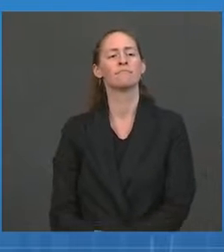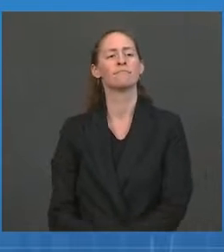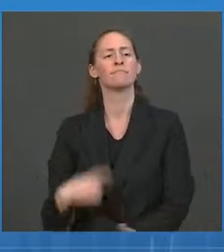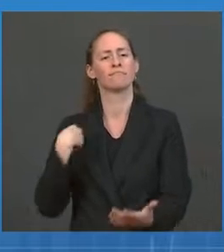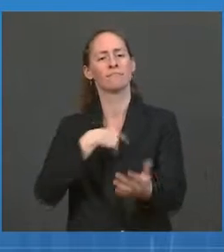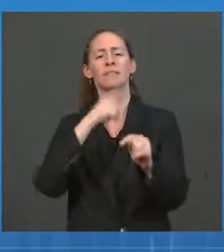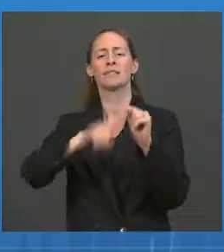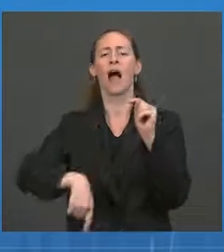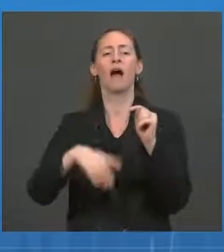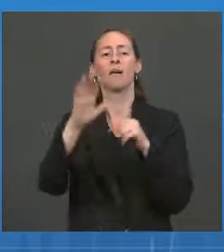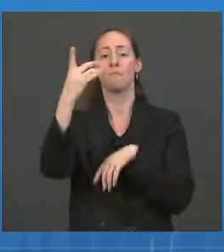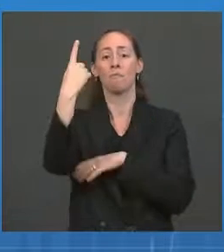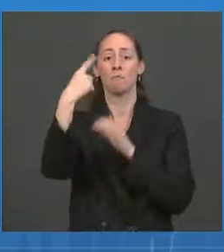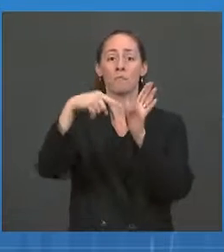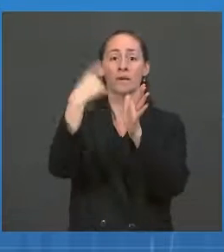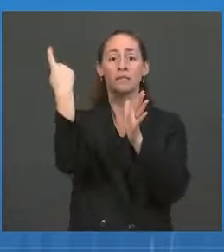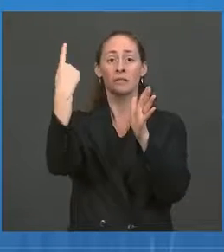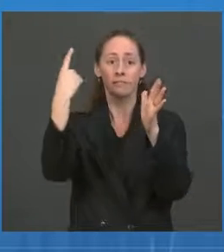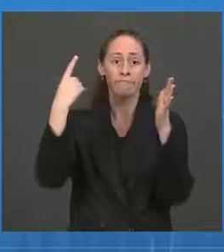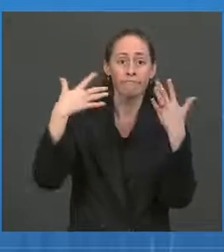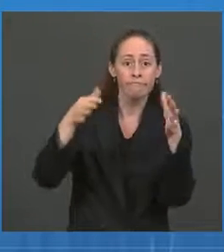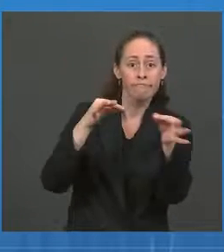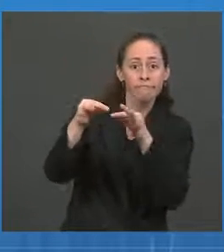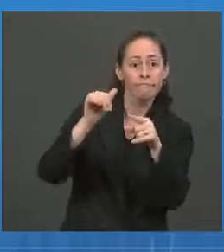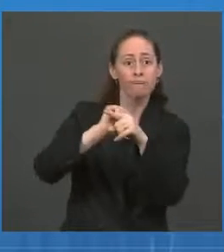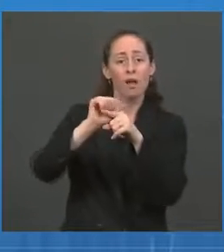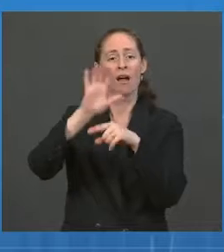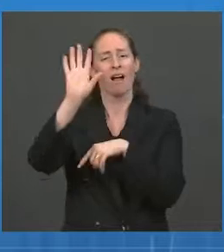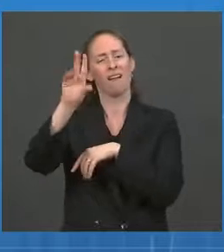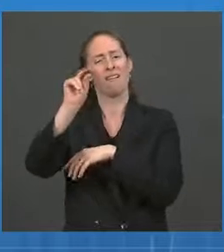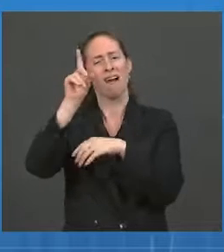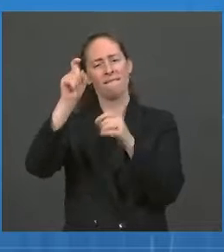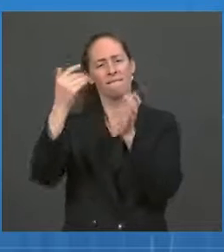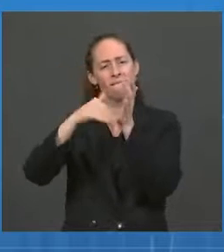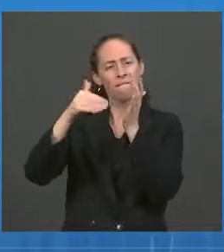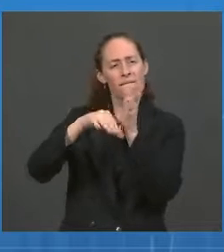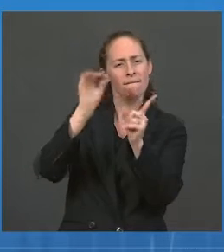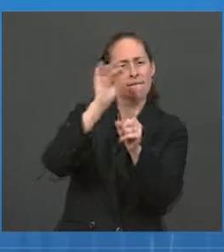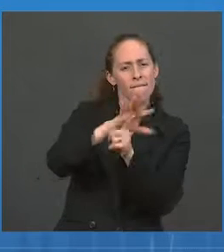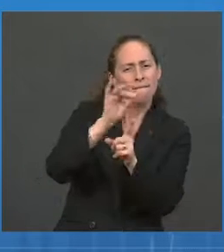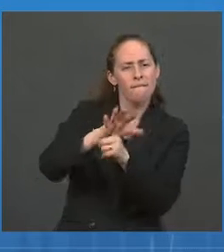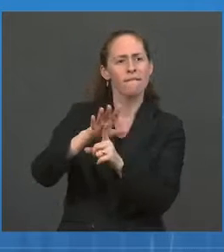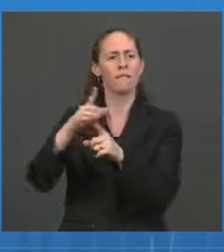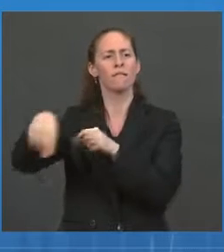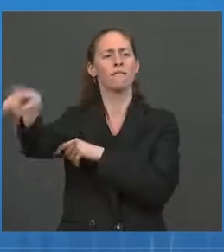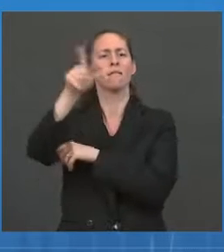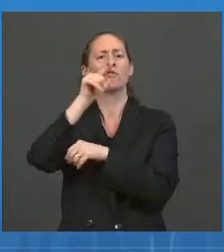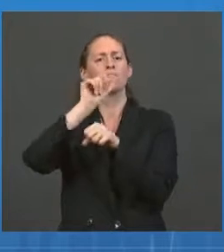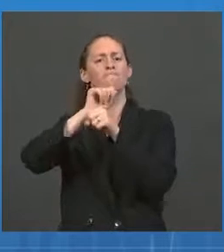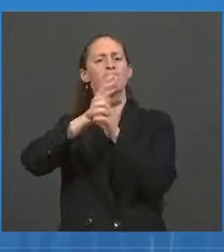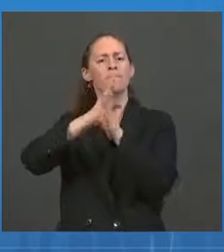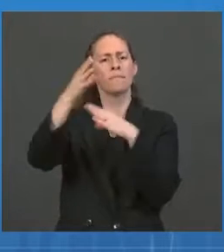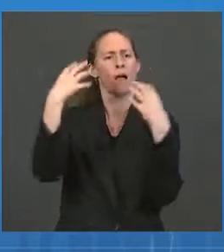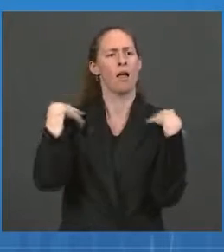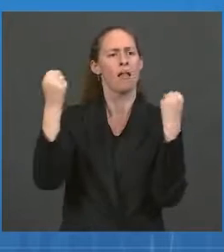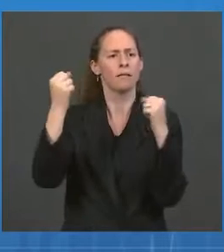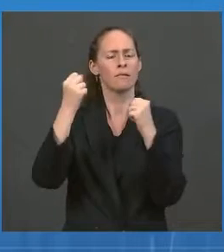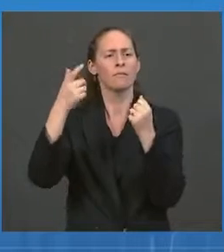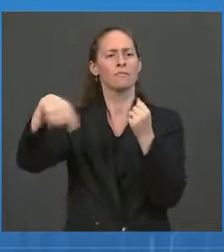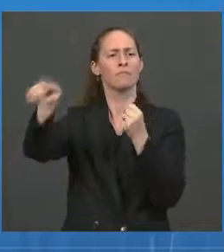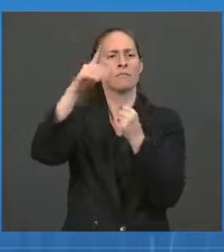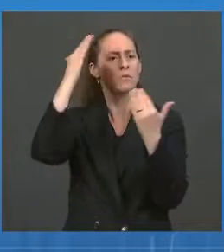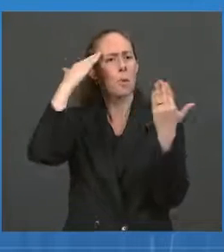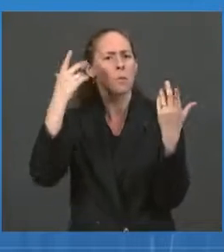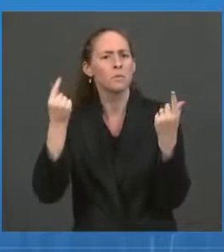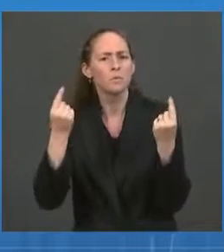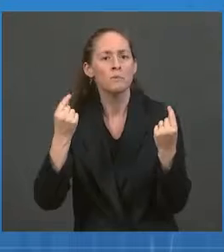followed consistently to protect patients and healthcare workers alike. Building a better, more resilient health system is